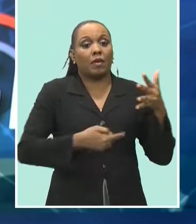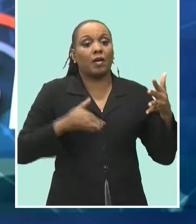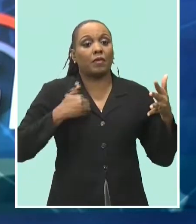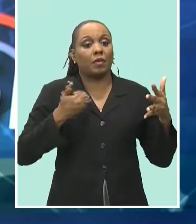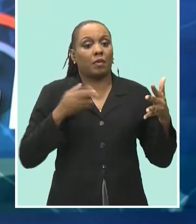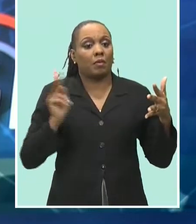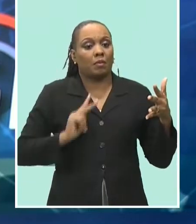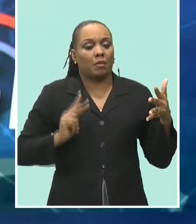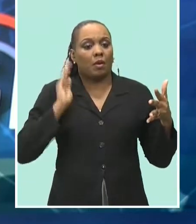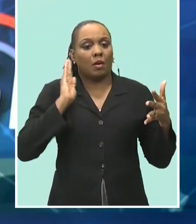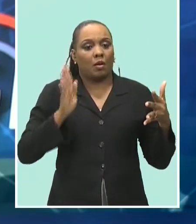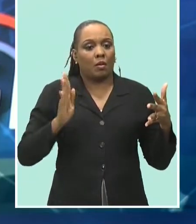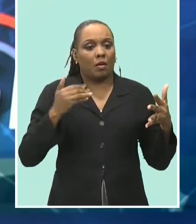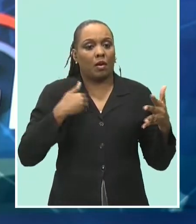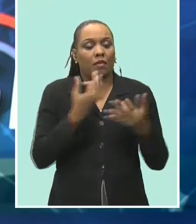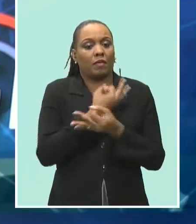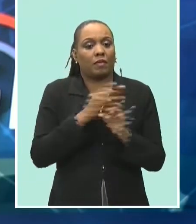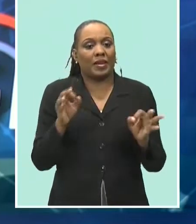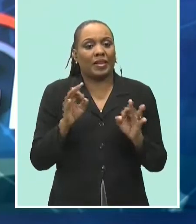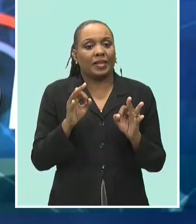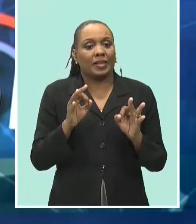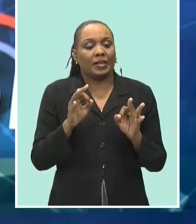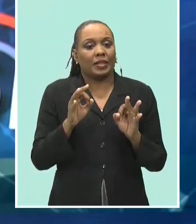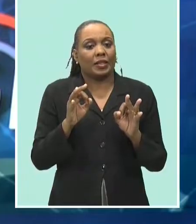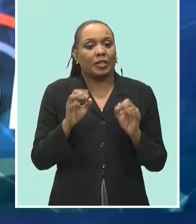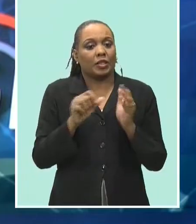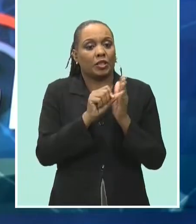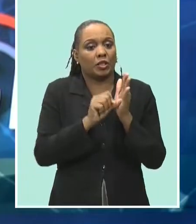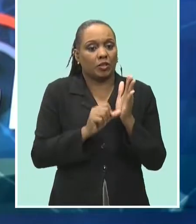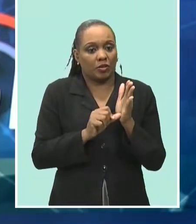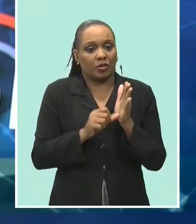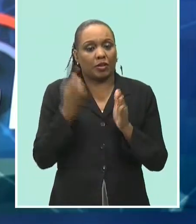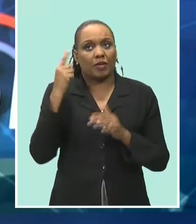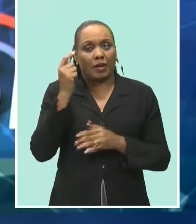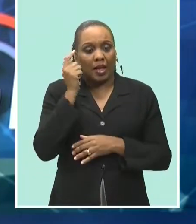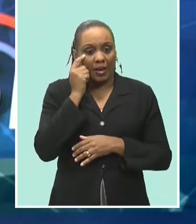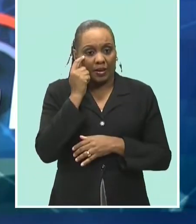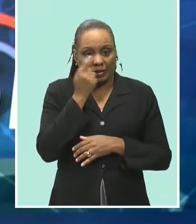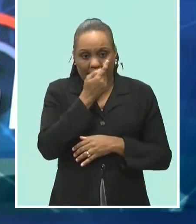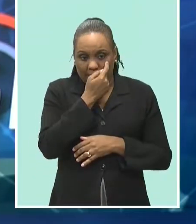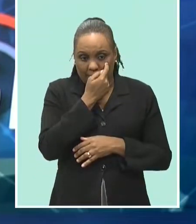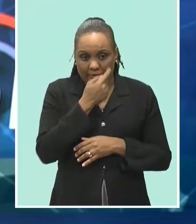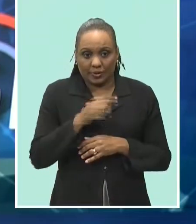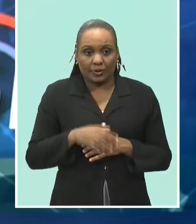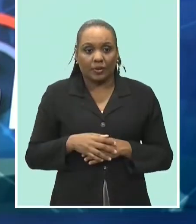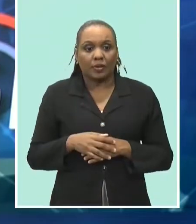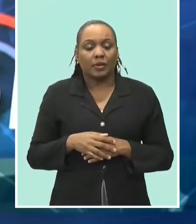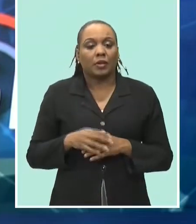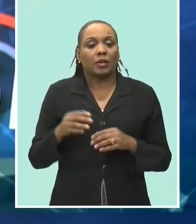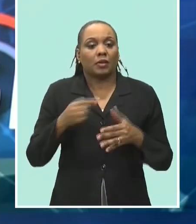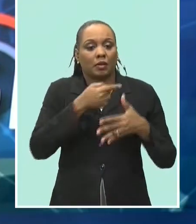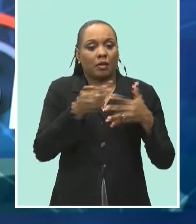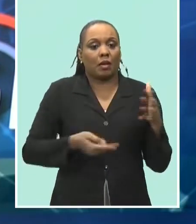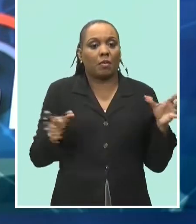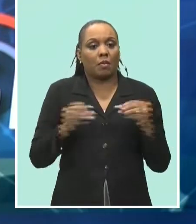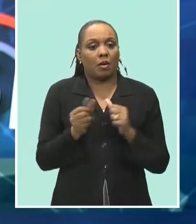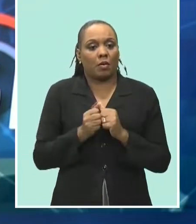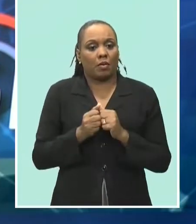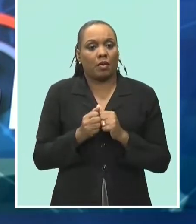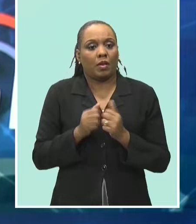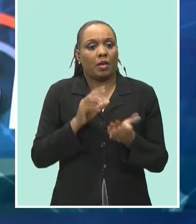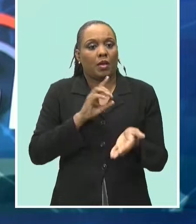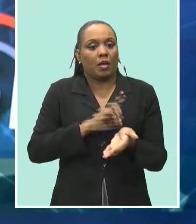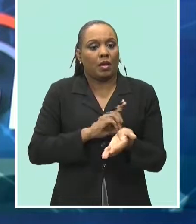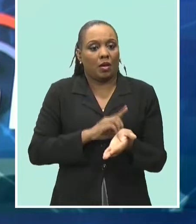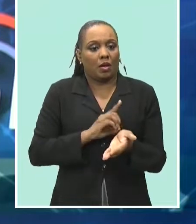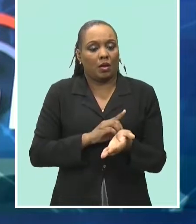surgeries for keratoconus miss meyers says the initiative stems from the group's arrangement with dr nigel barker a consultant in the